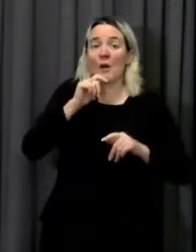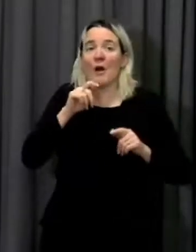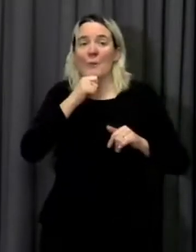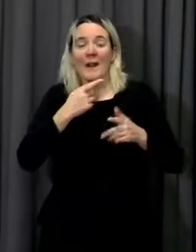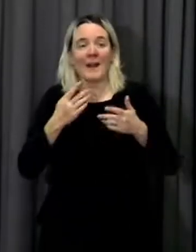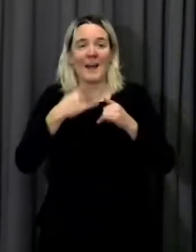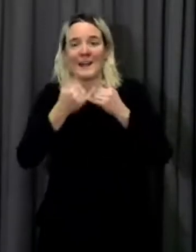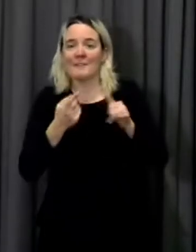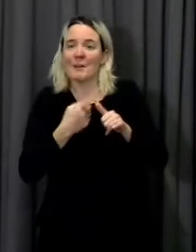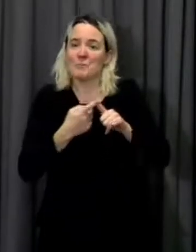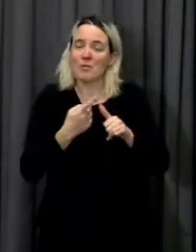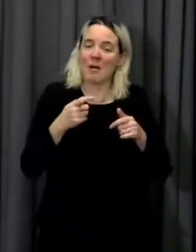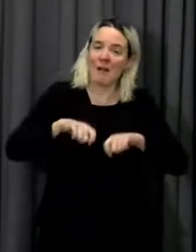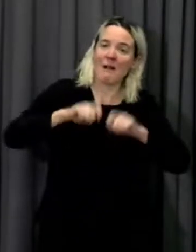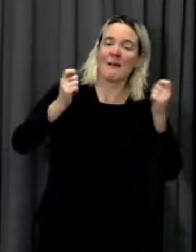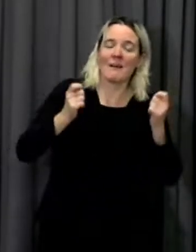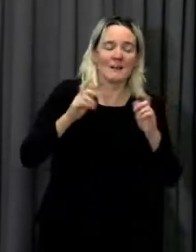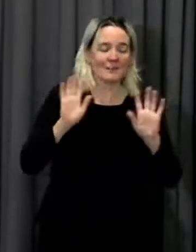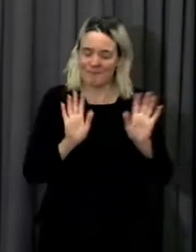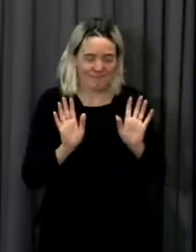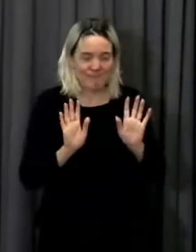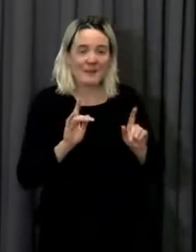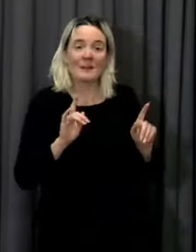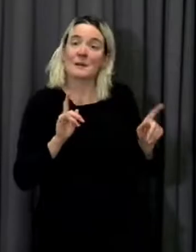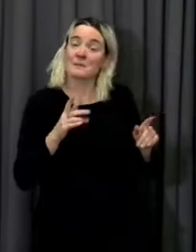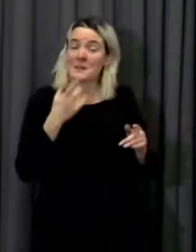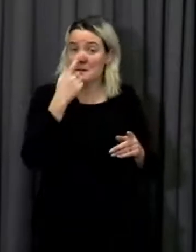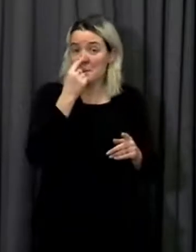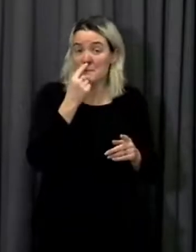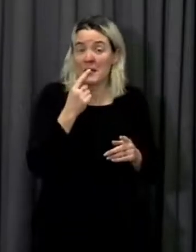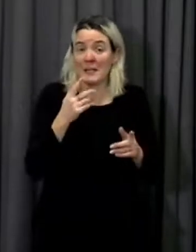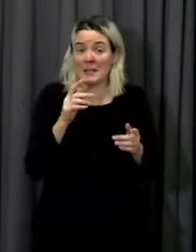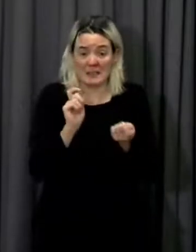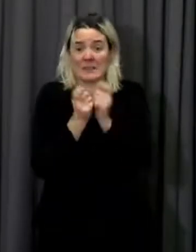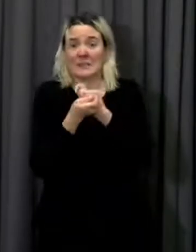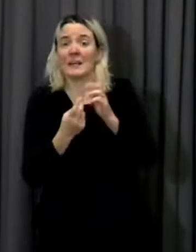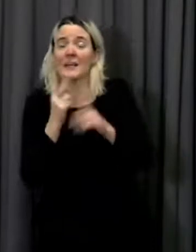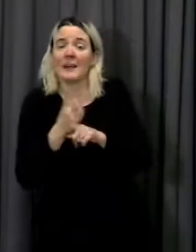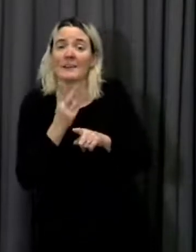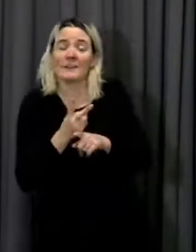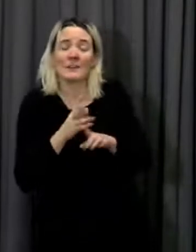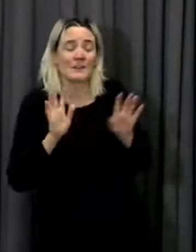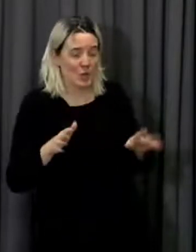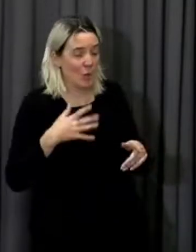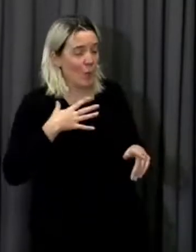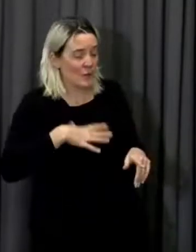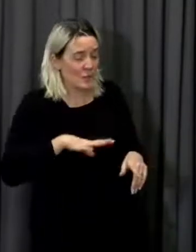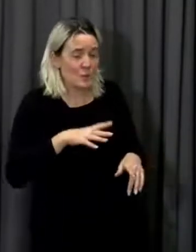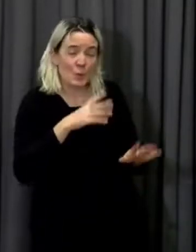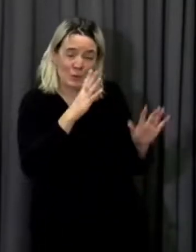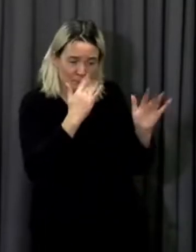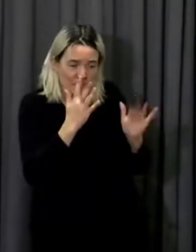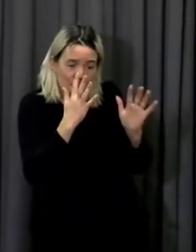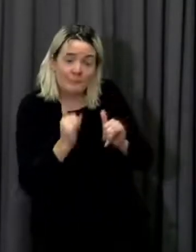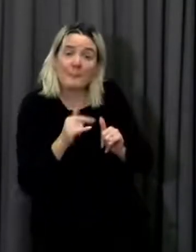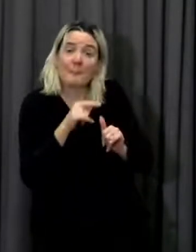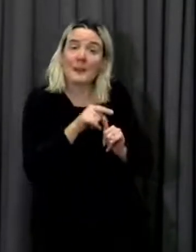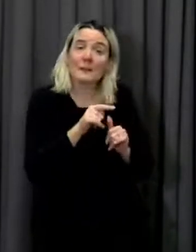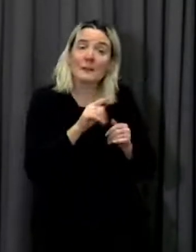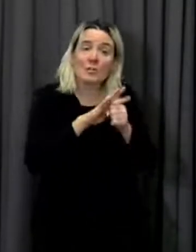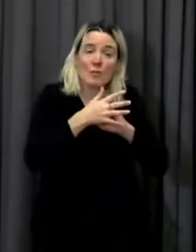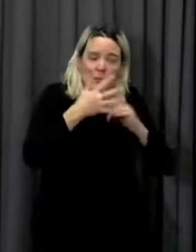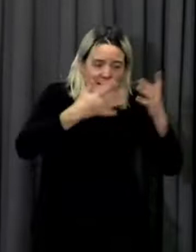to the plan as we have it at the moment we'll watch the rates come down we'll watch the increase in the vaccination and hopefully then